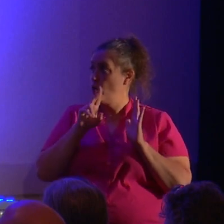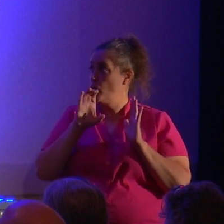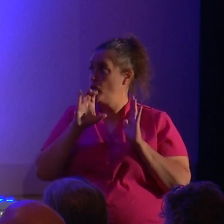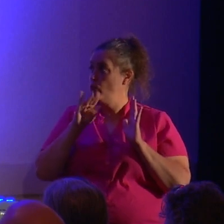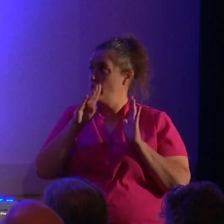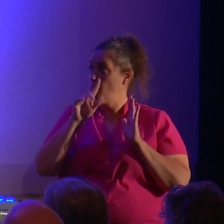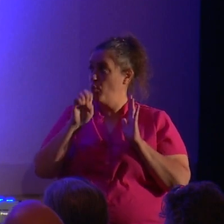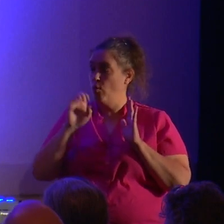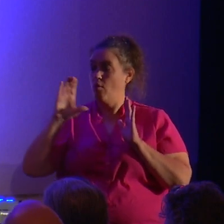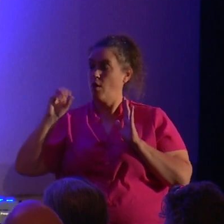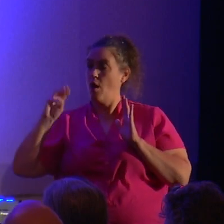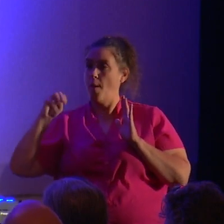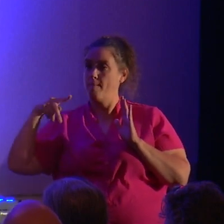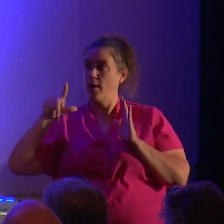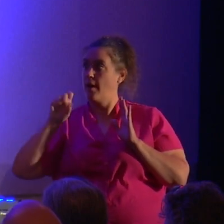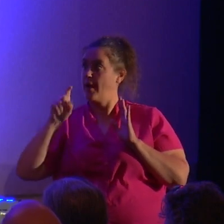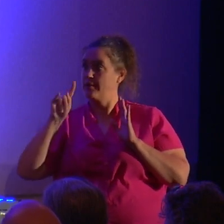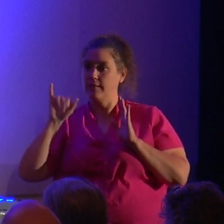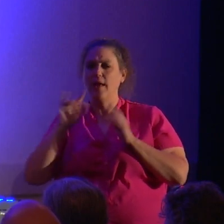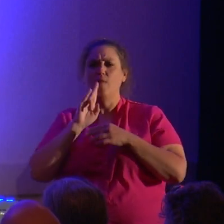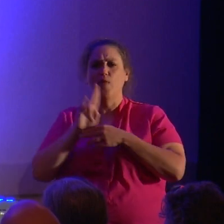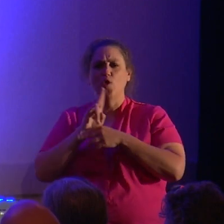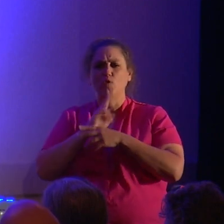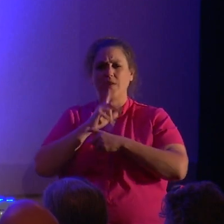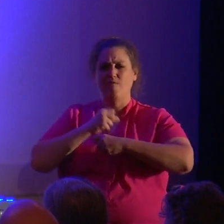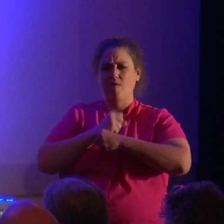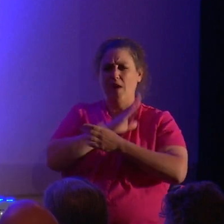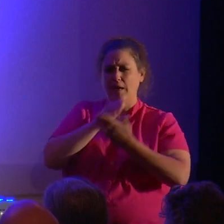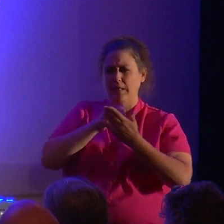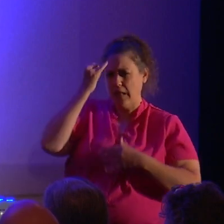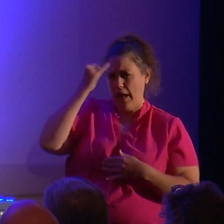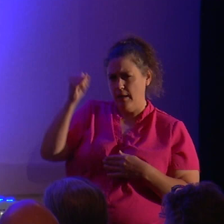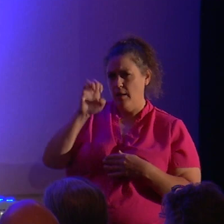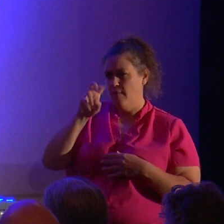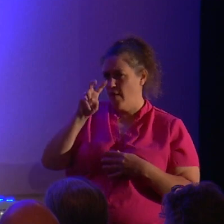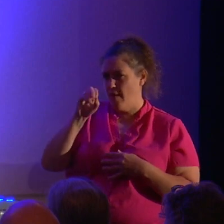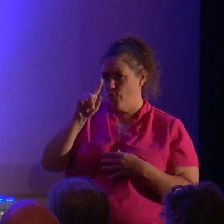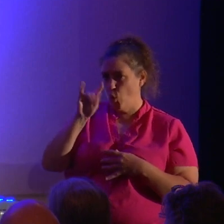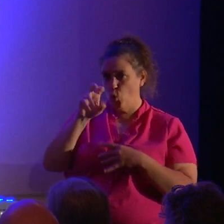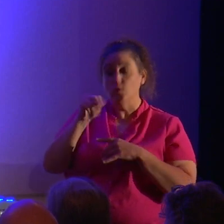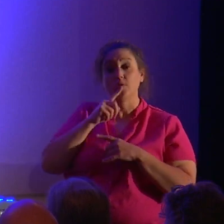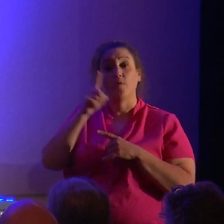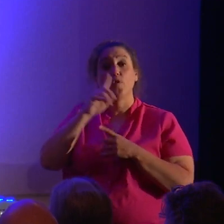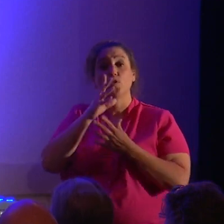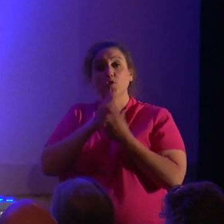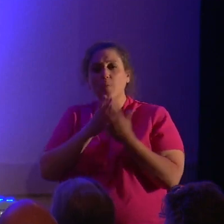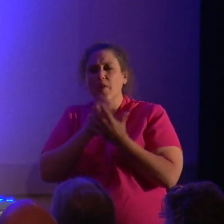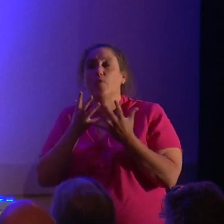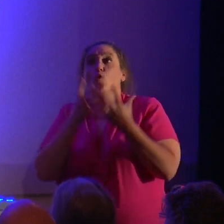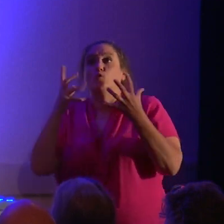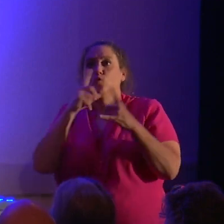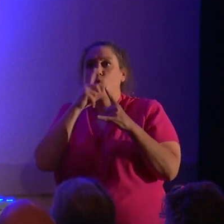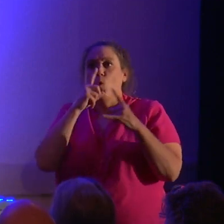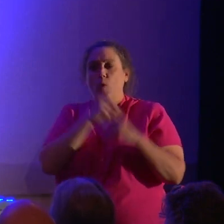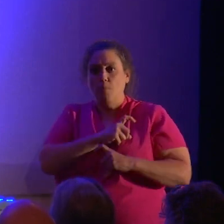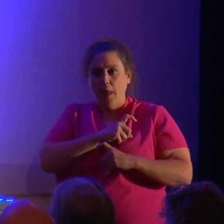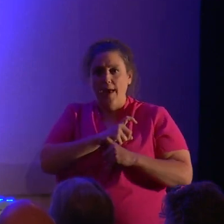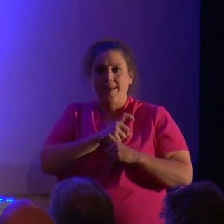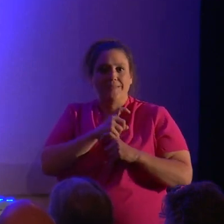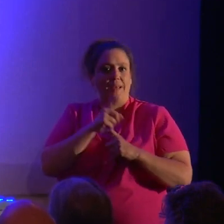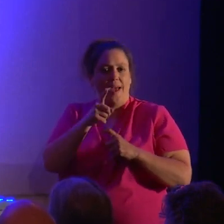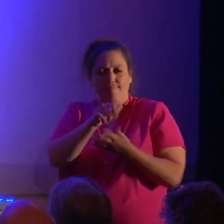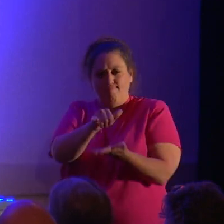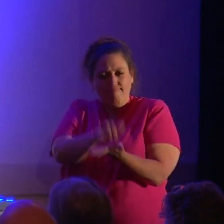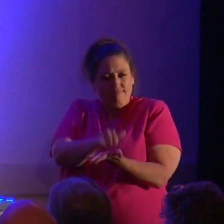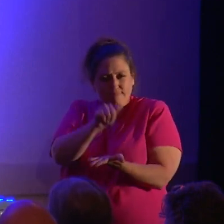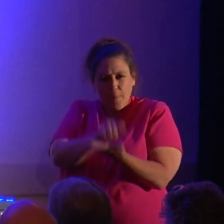evolution by saying there are certain mechanisms which are so complex that they are irreducibly complex, meaning you cannot